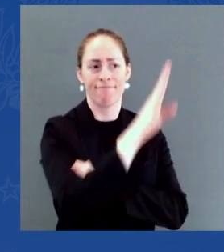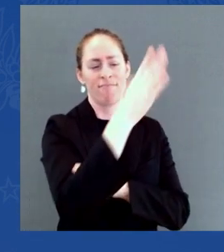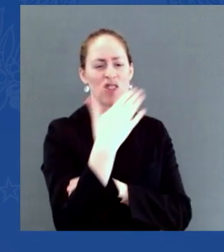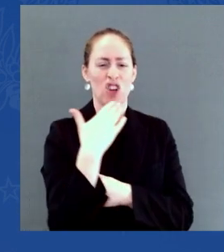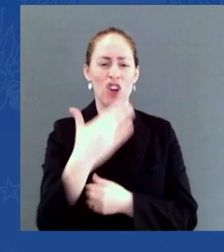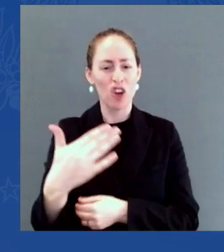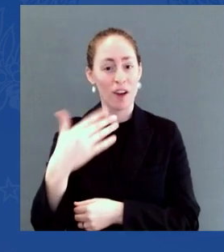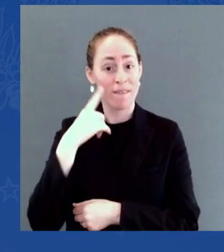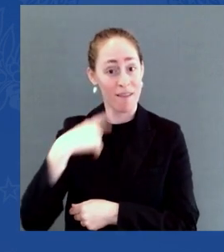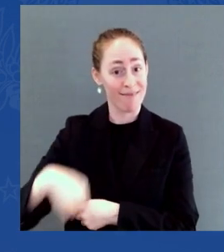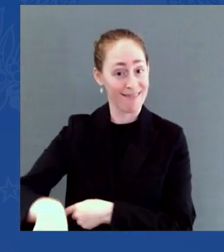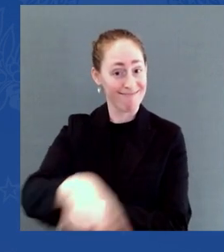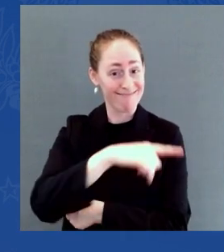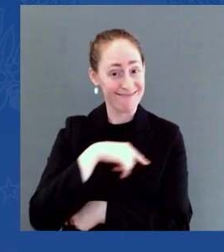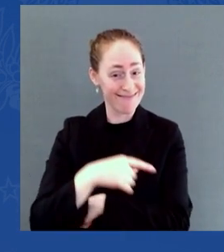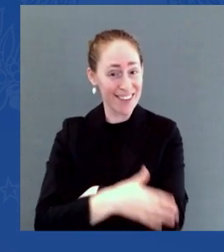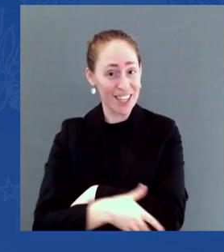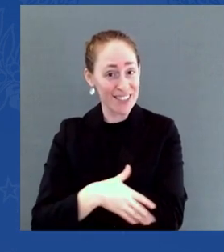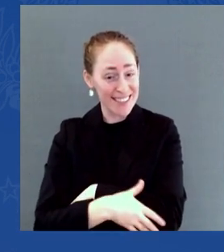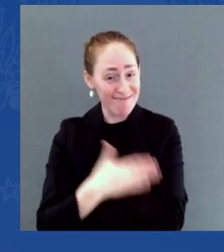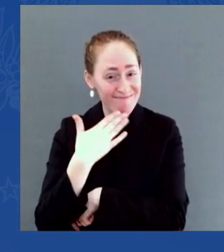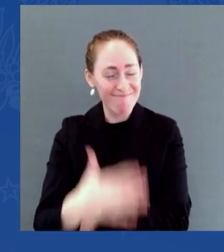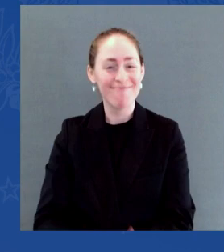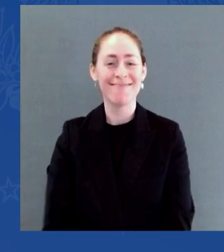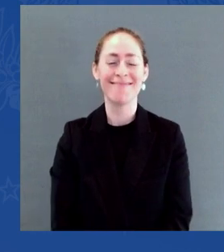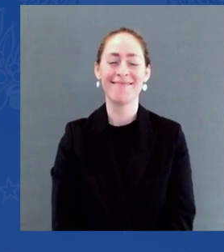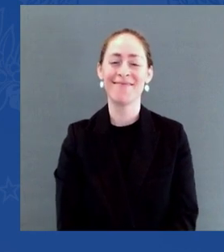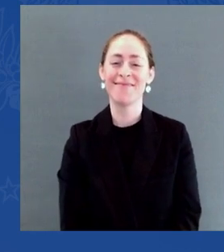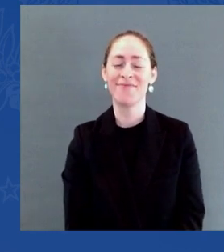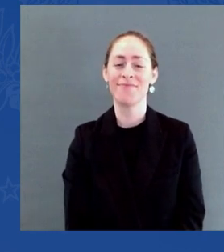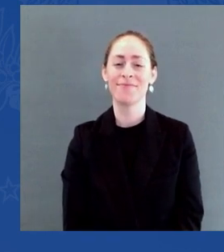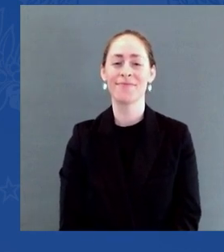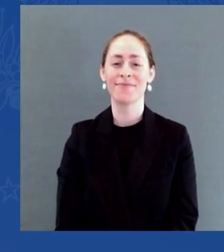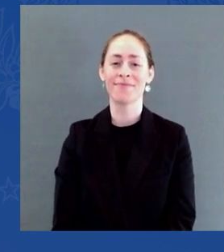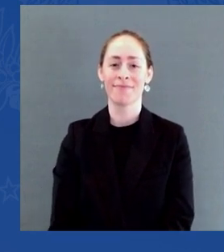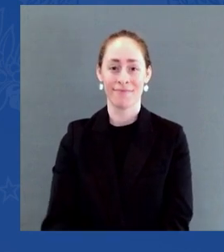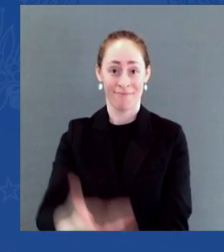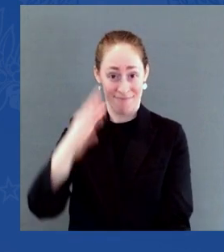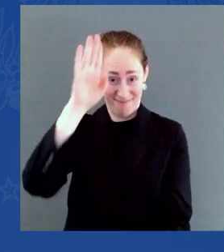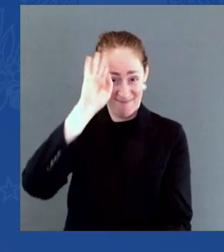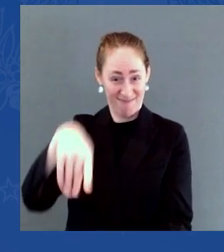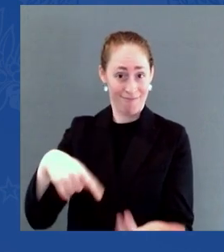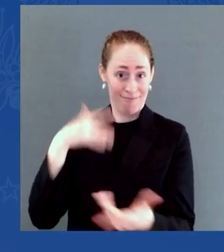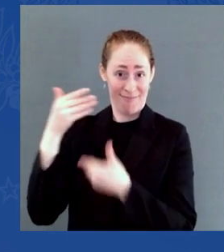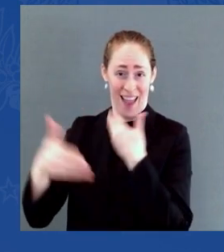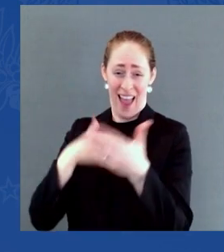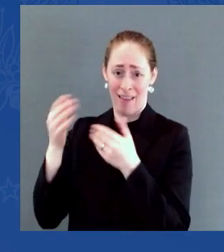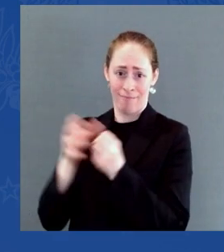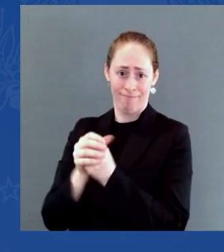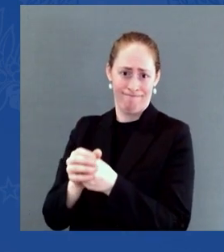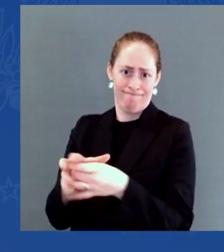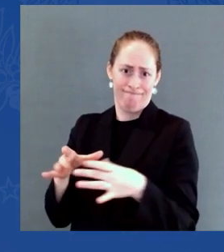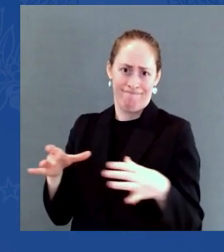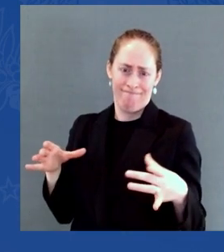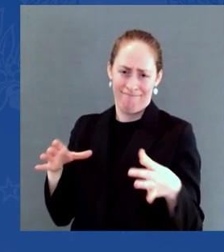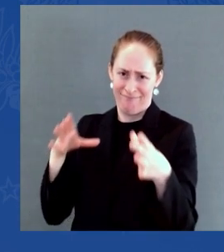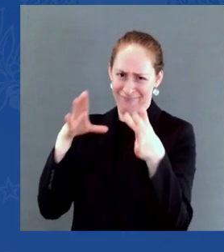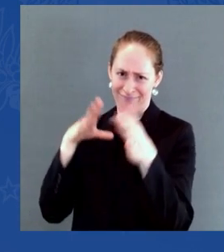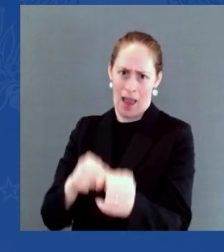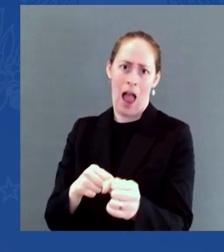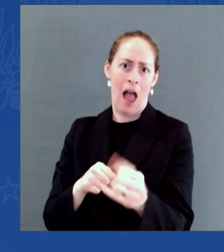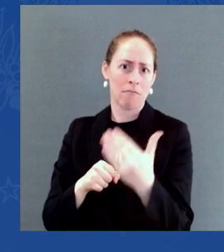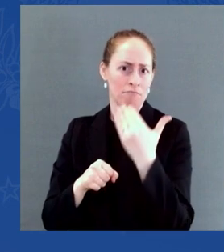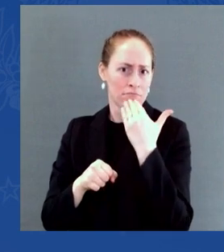The unemployment rate has fallen to 4.6 percent. We're seeing more new small businesses, higher wages,